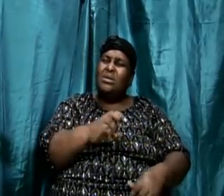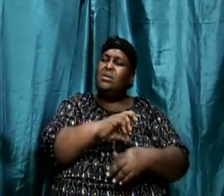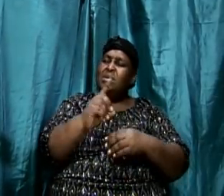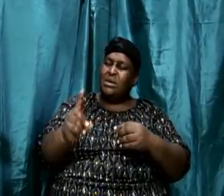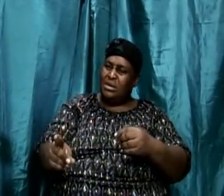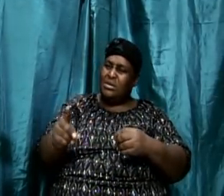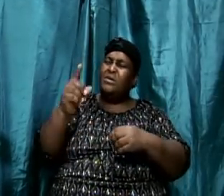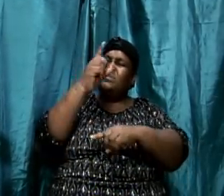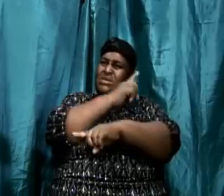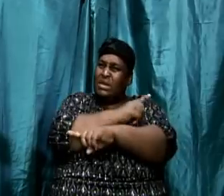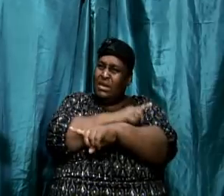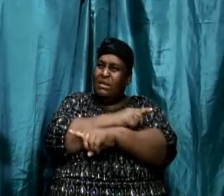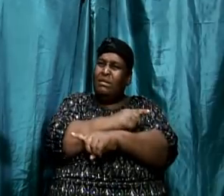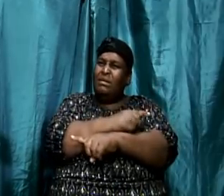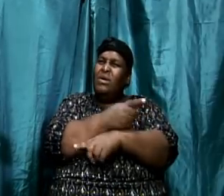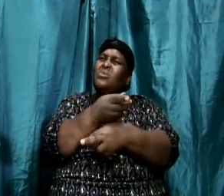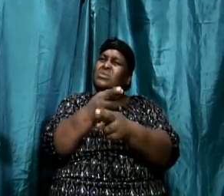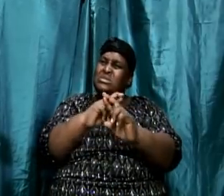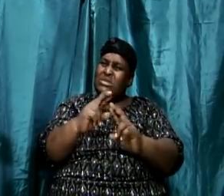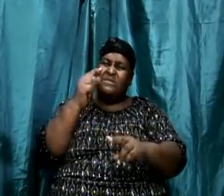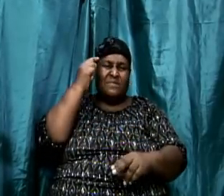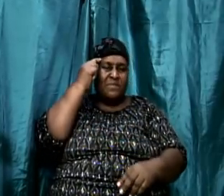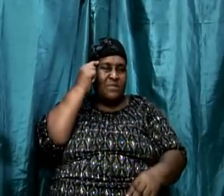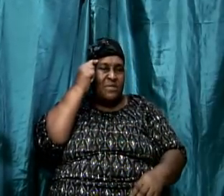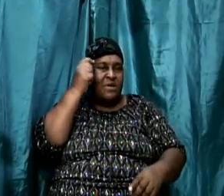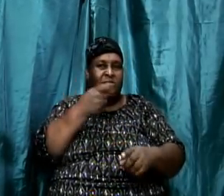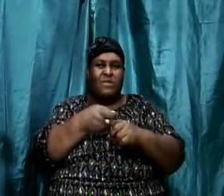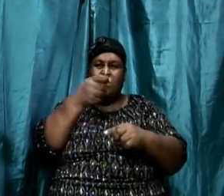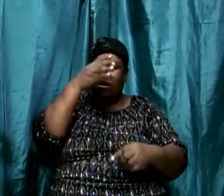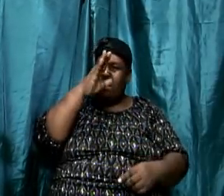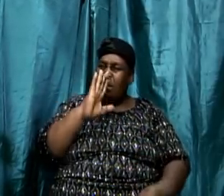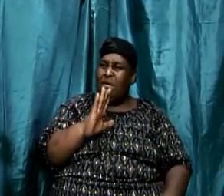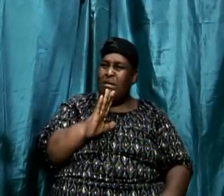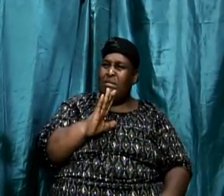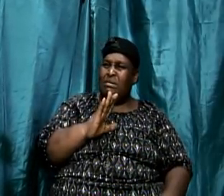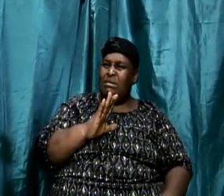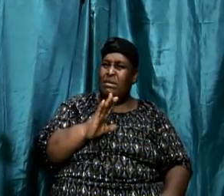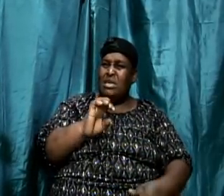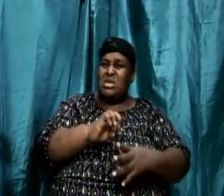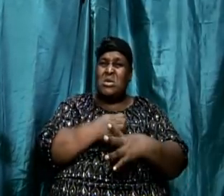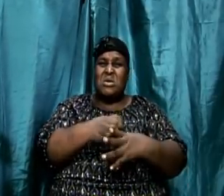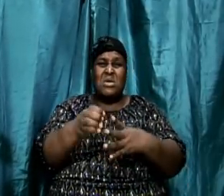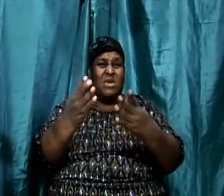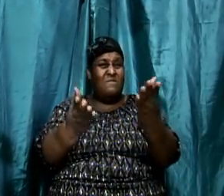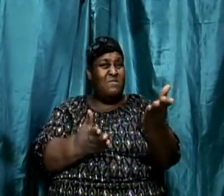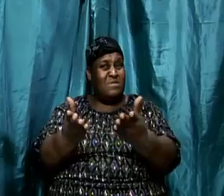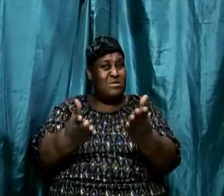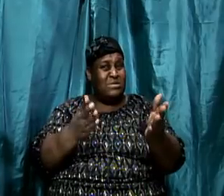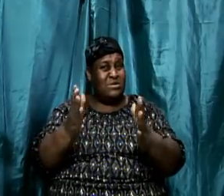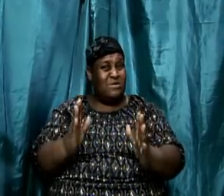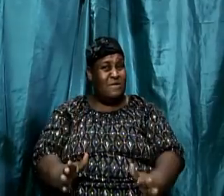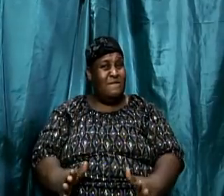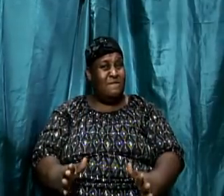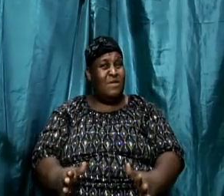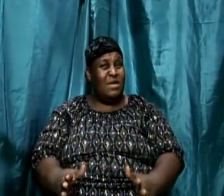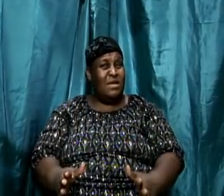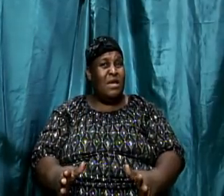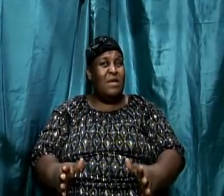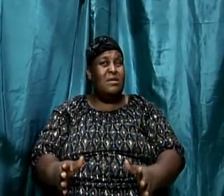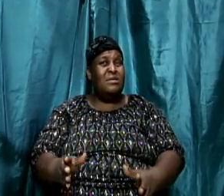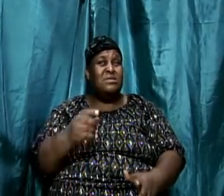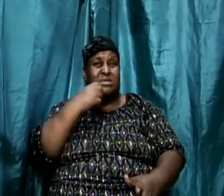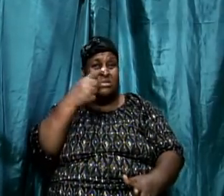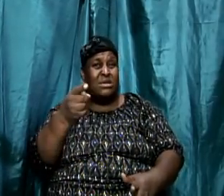from God. To the point where he said to the young men, leave his servants behind him. He me and my son will go yonder to worship.